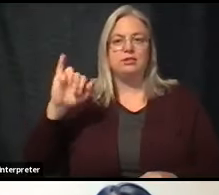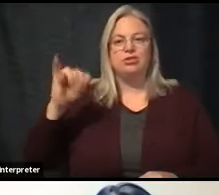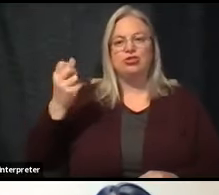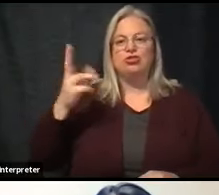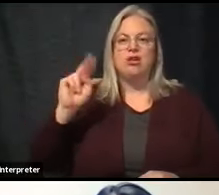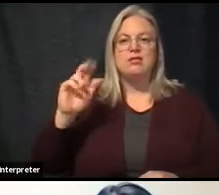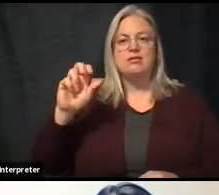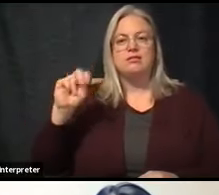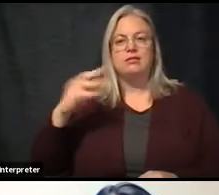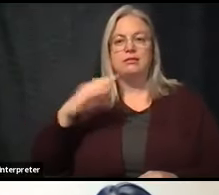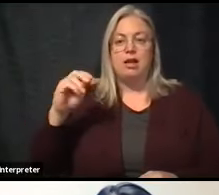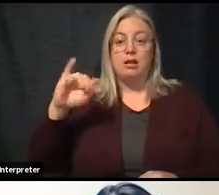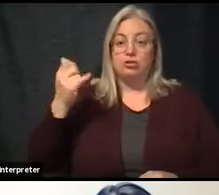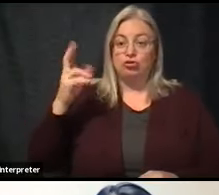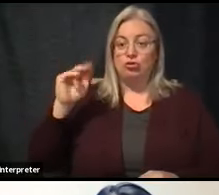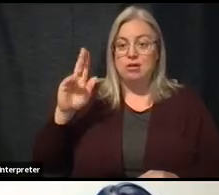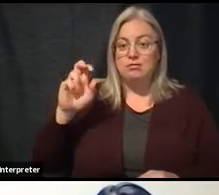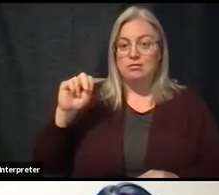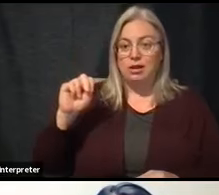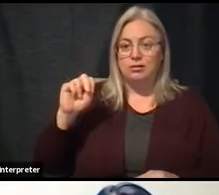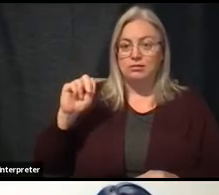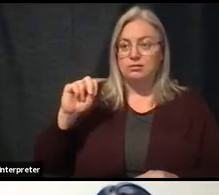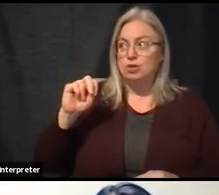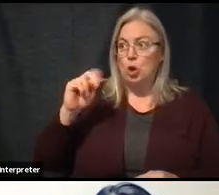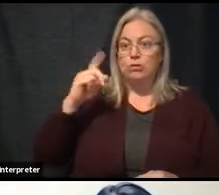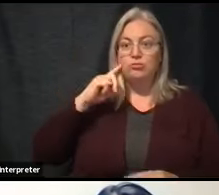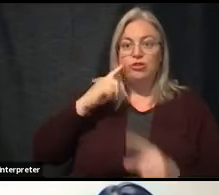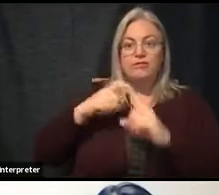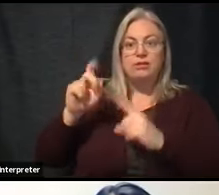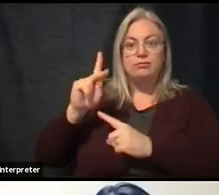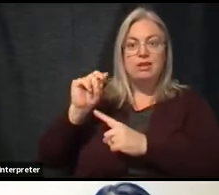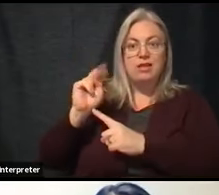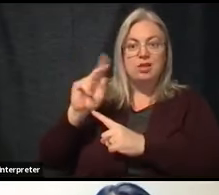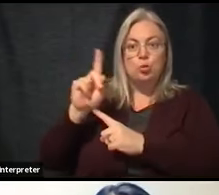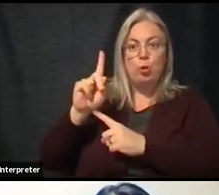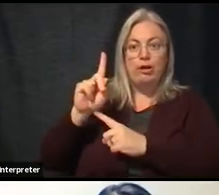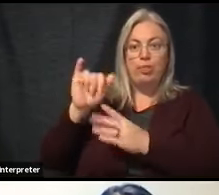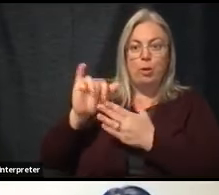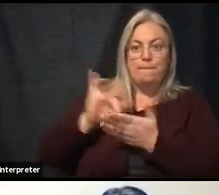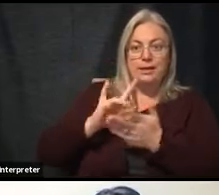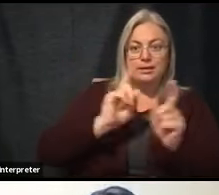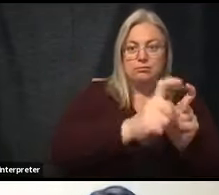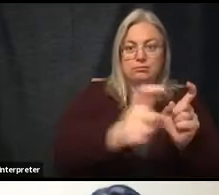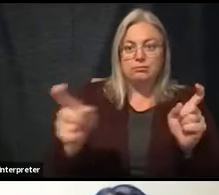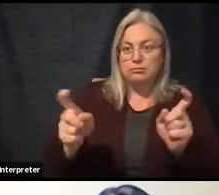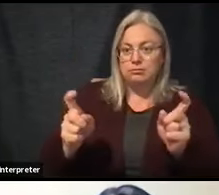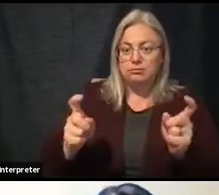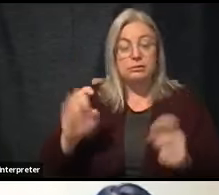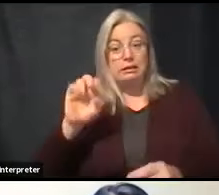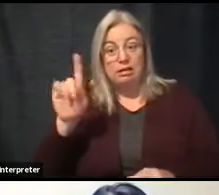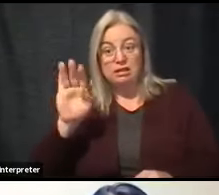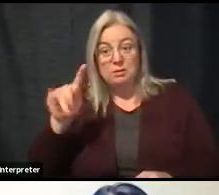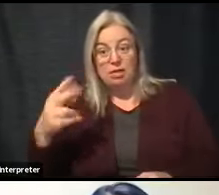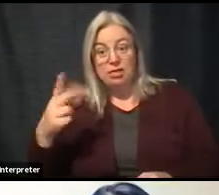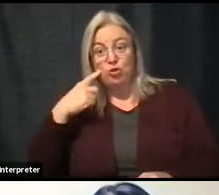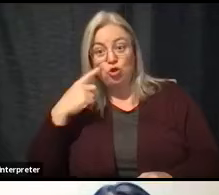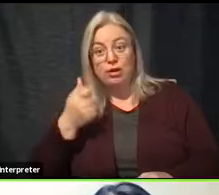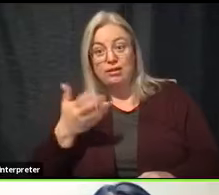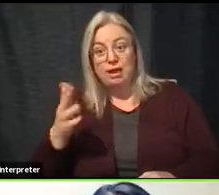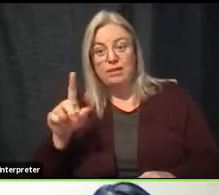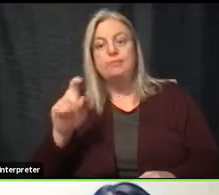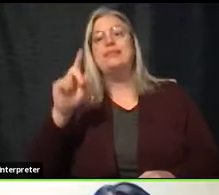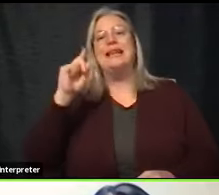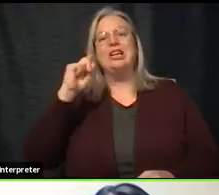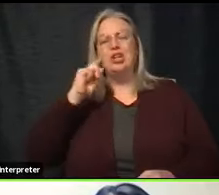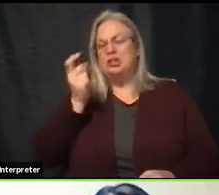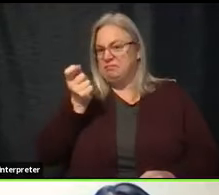from the state on where those allocations will go? No. Elizabeth, had anything from the state? You know, I did hear